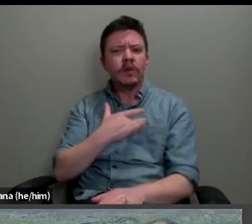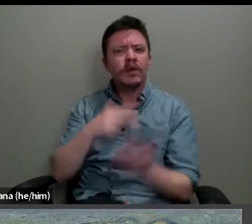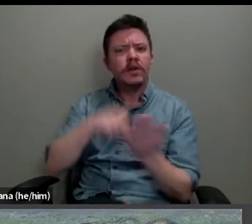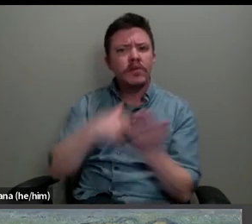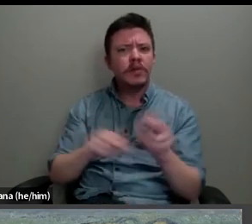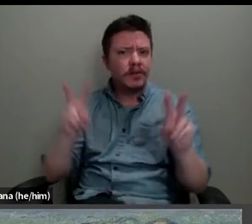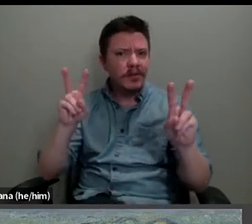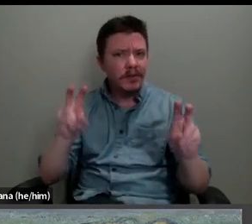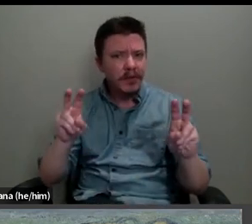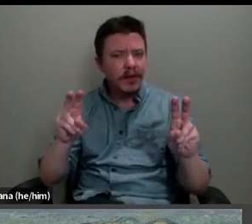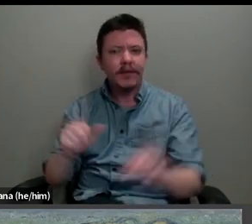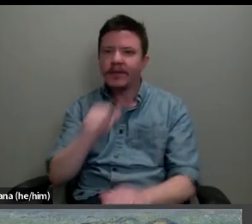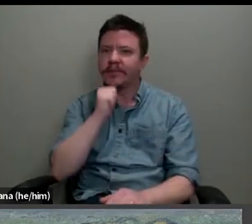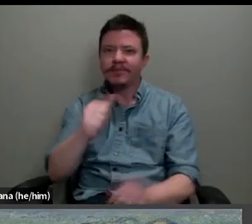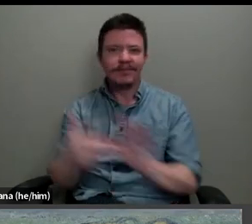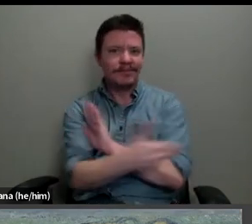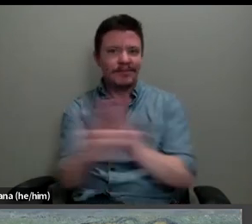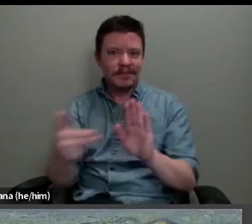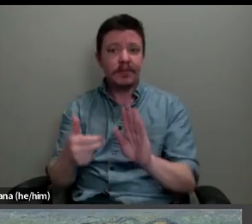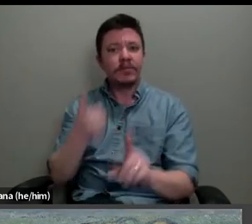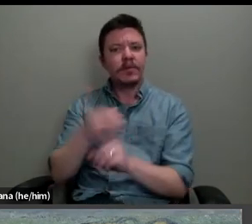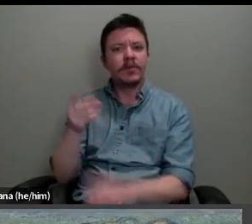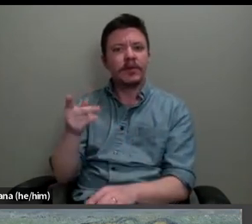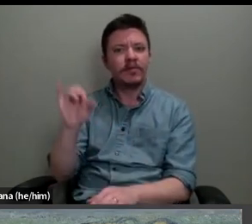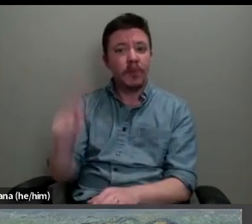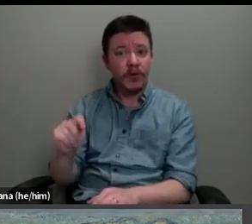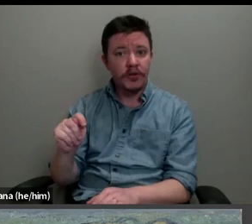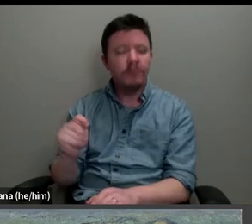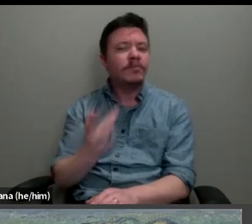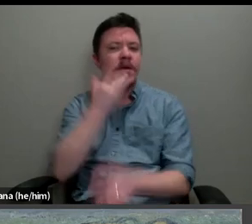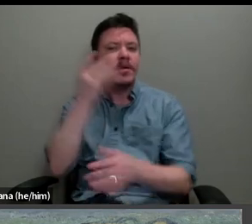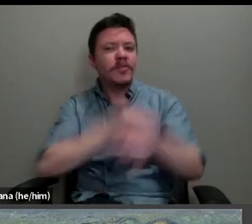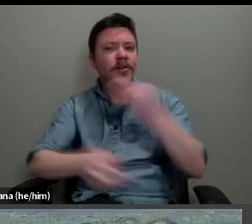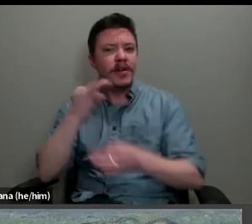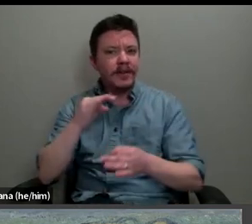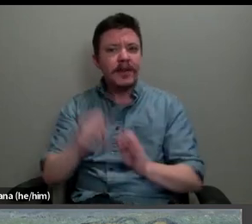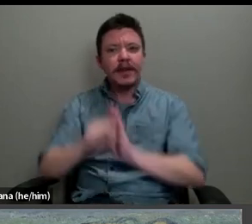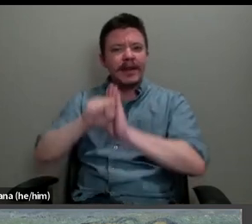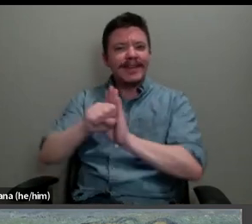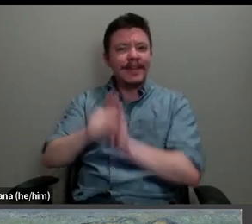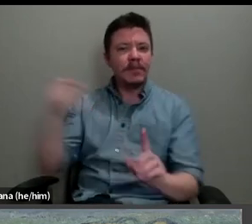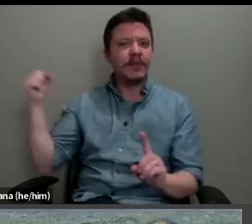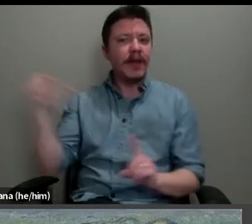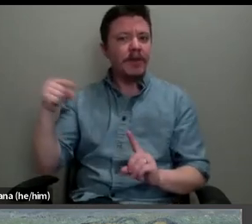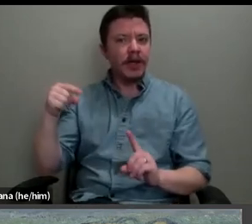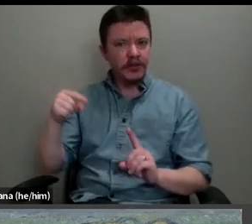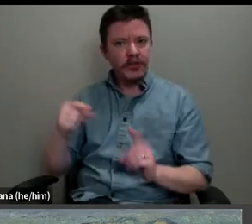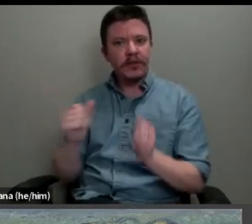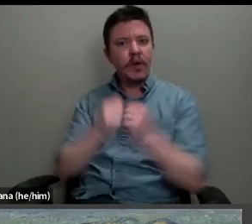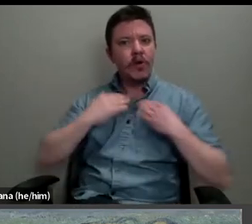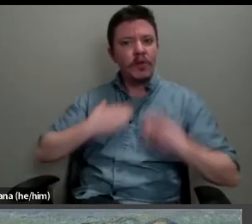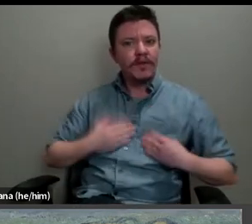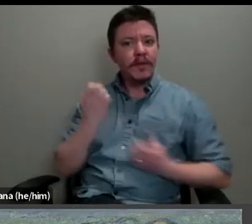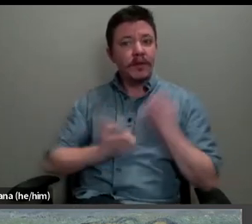identify the figures as portrait subjects, preferring instead symbolist evocation of physical and emotional